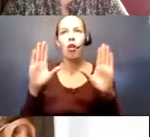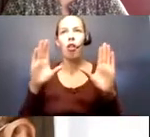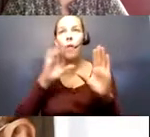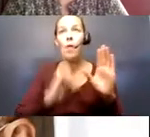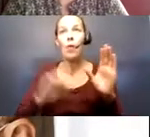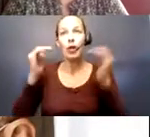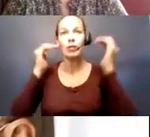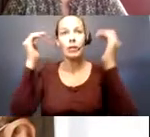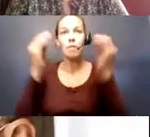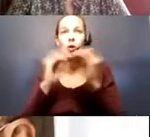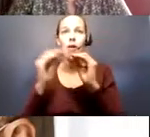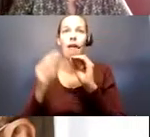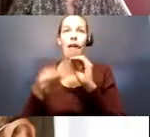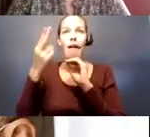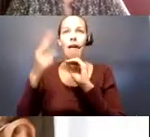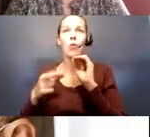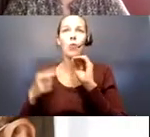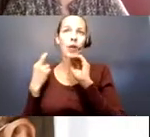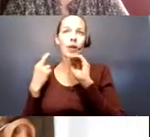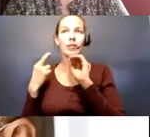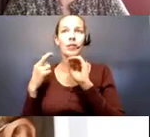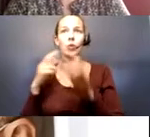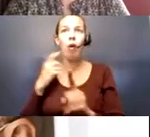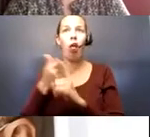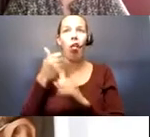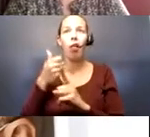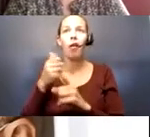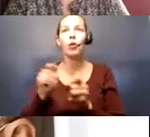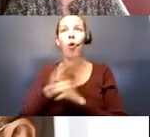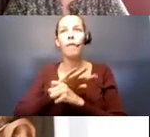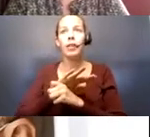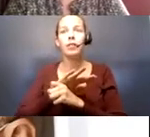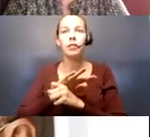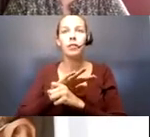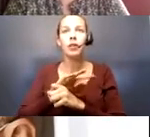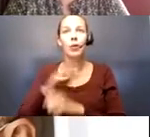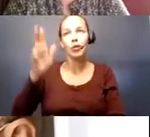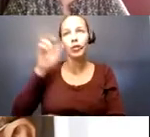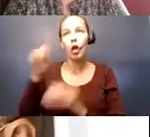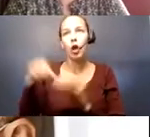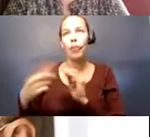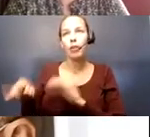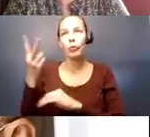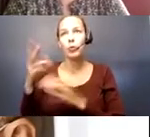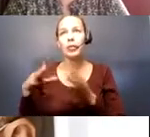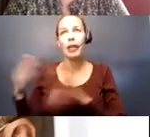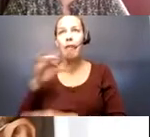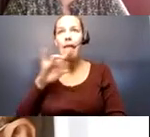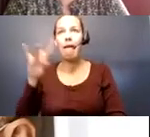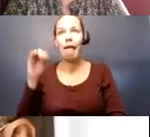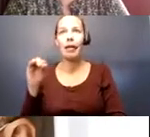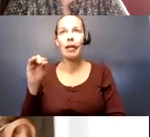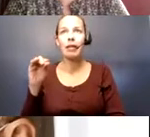are at a much higher risk if they were to get COVID, as we were just hearing about the two deaths of the 80 year old